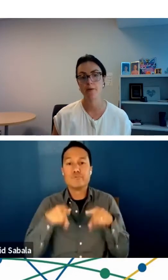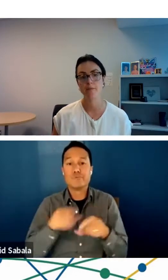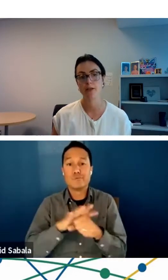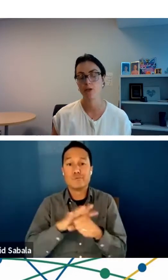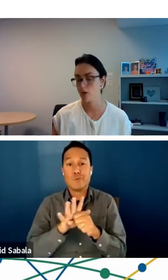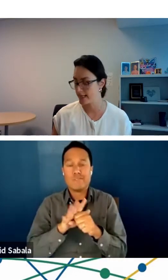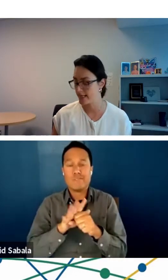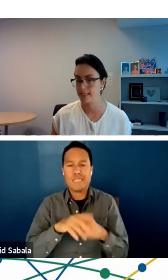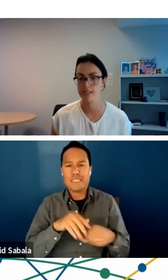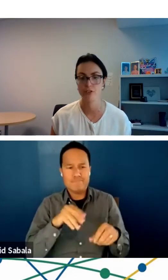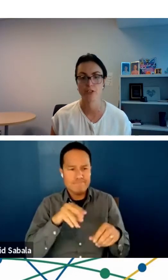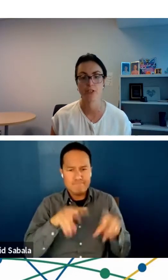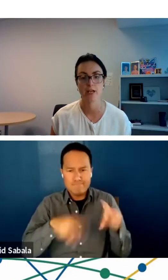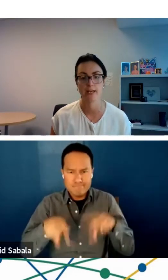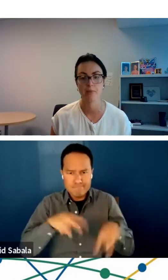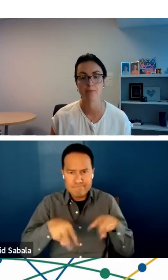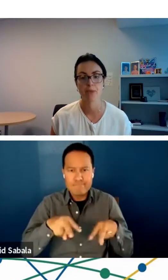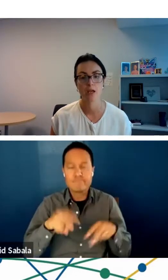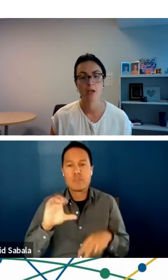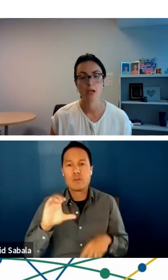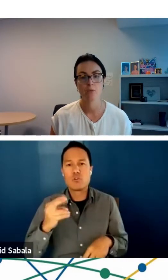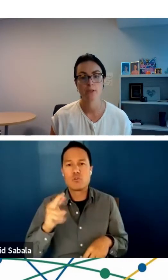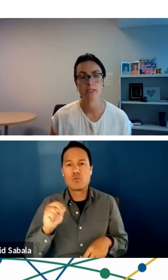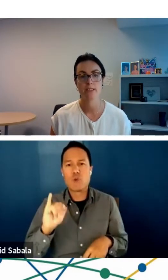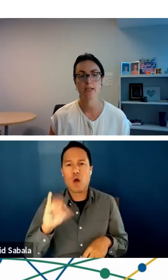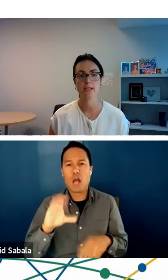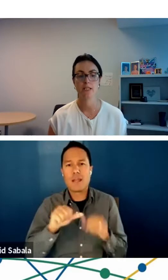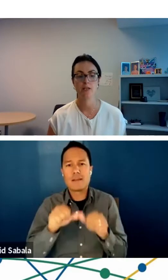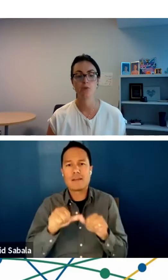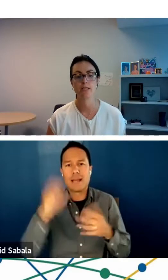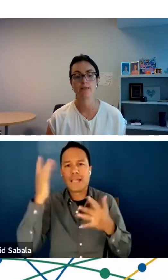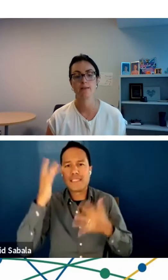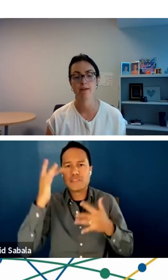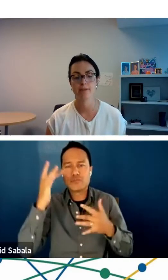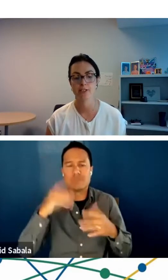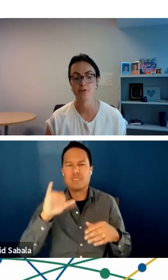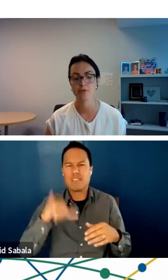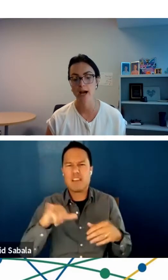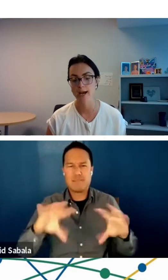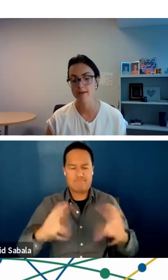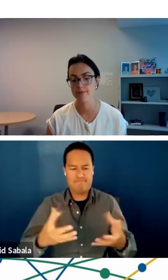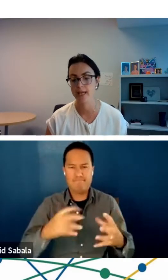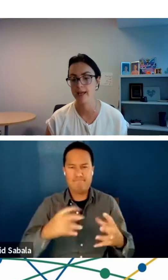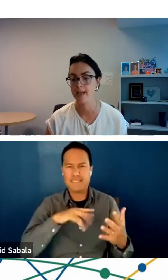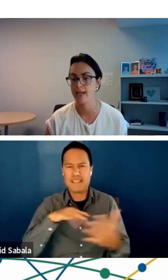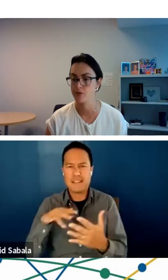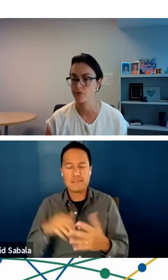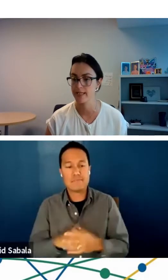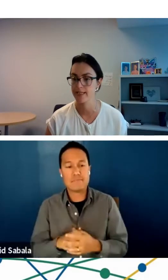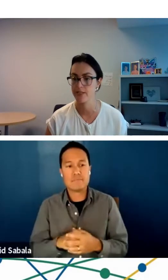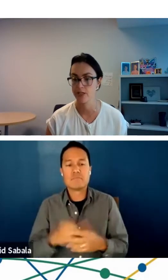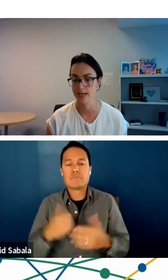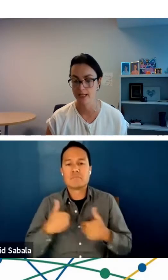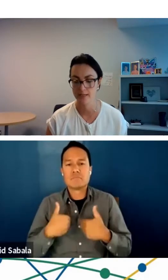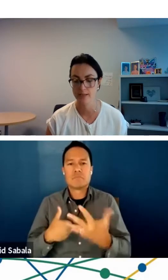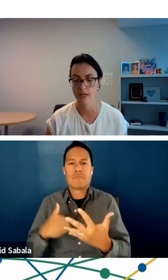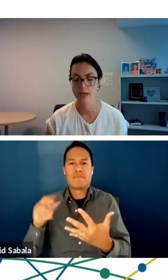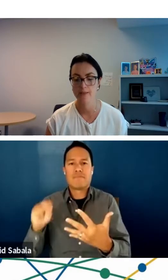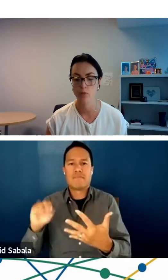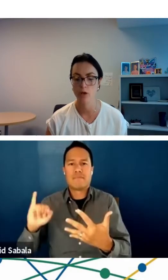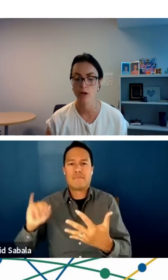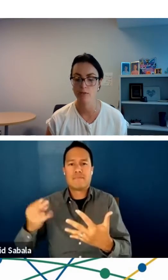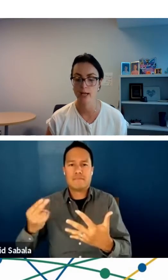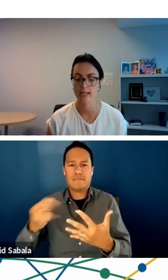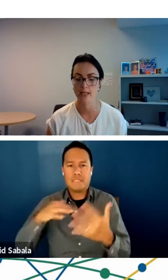and chronic condition study. And what this study did was leverage five NIH-funded studies